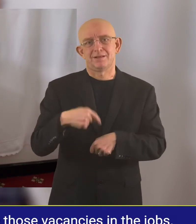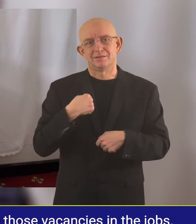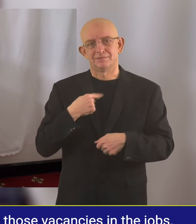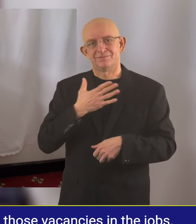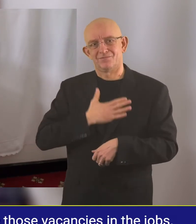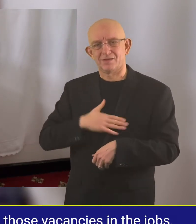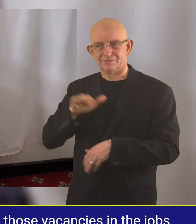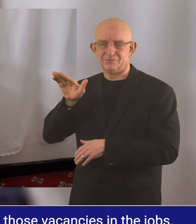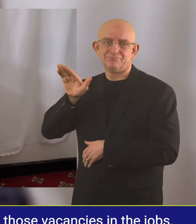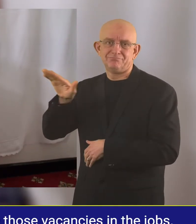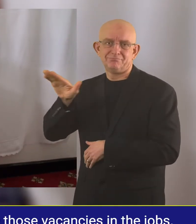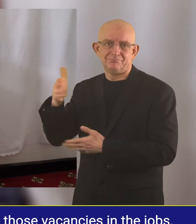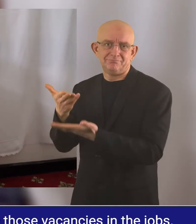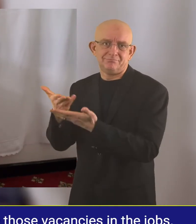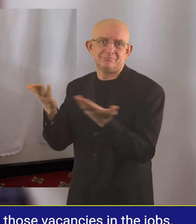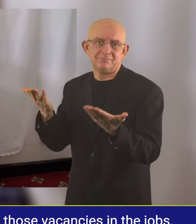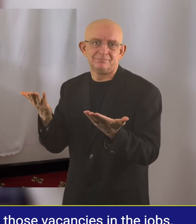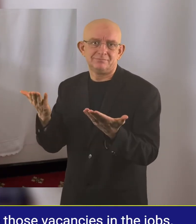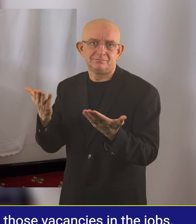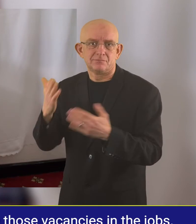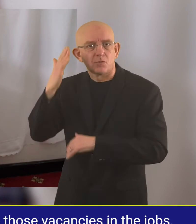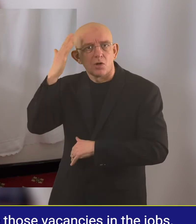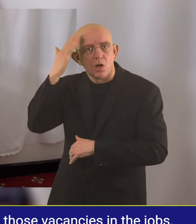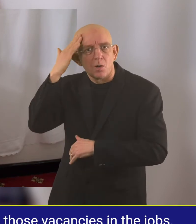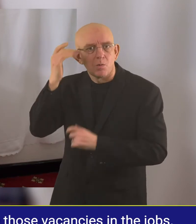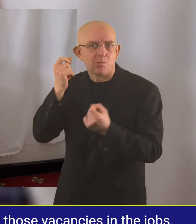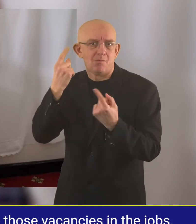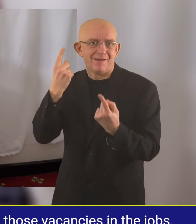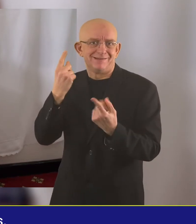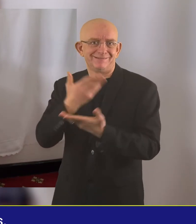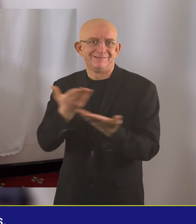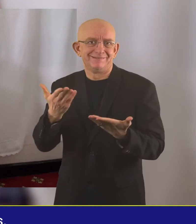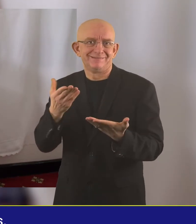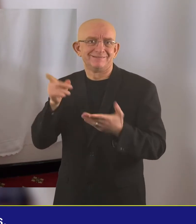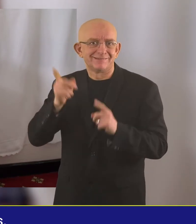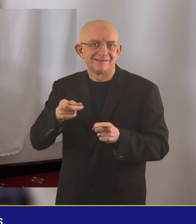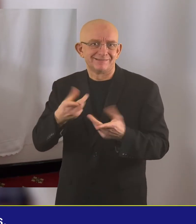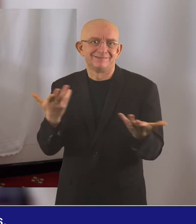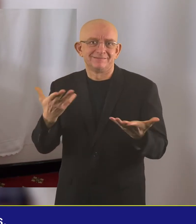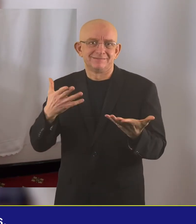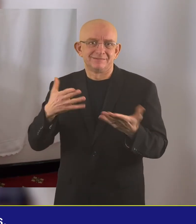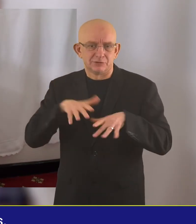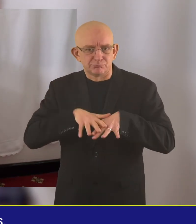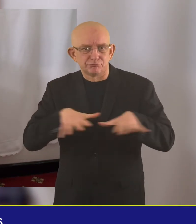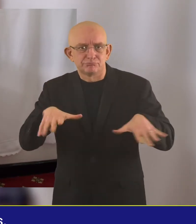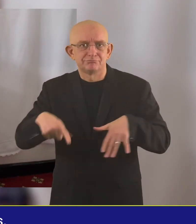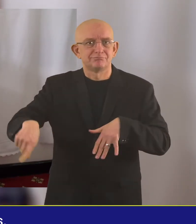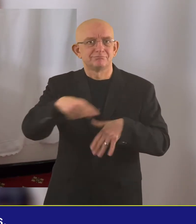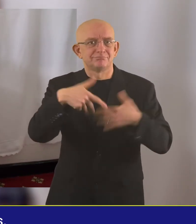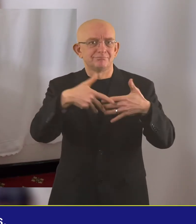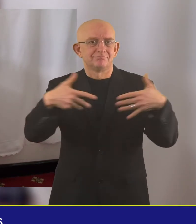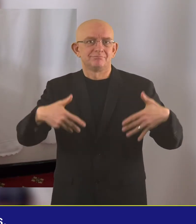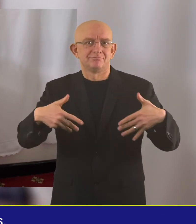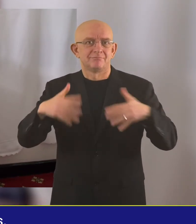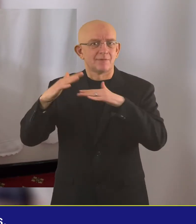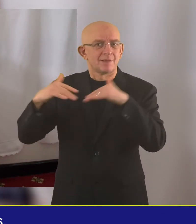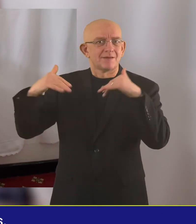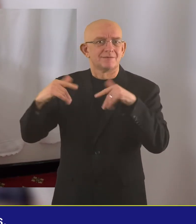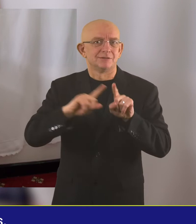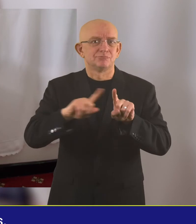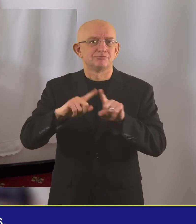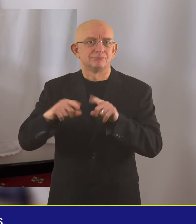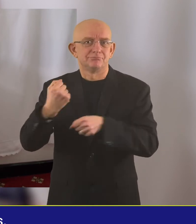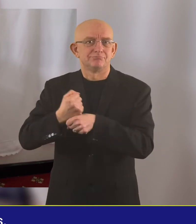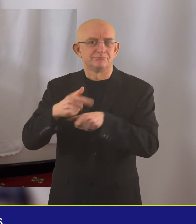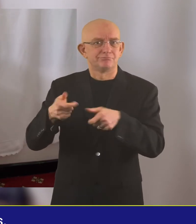they have those vacancies in the jobs. That's what I could say. Awareness. Awareness. They should make